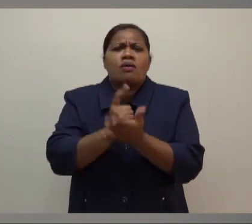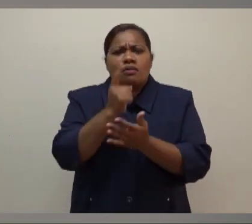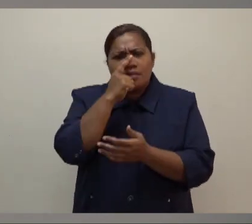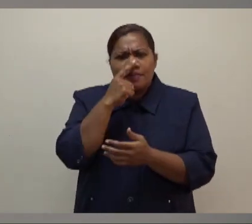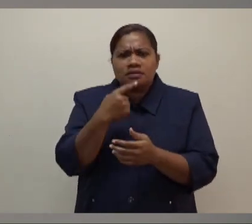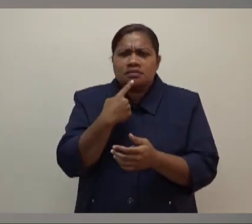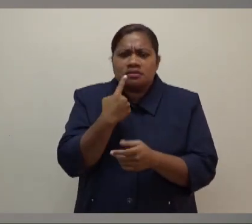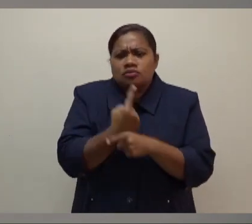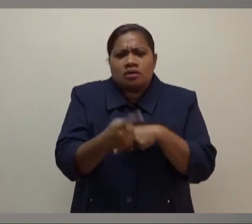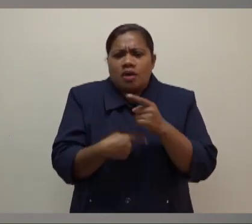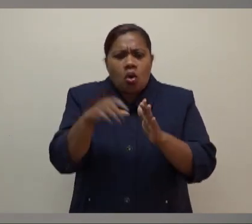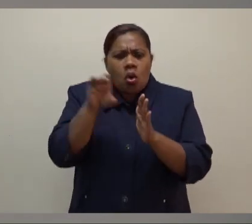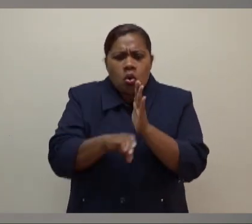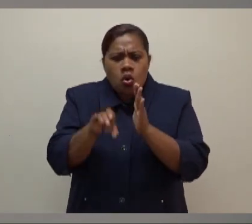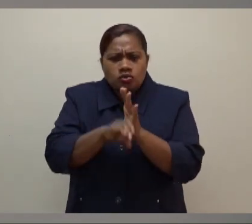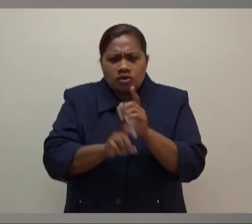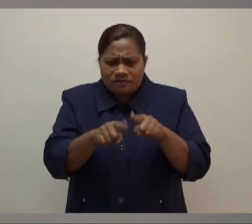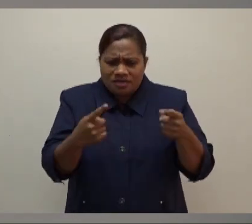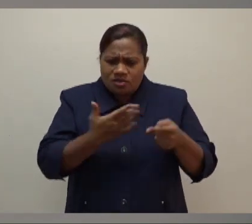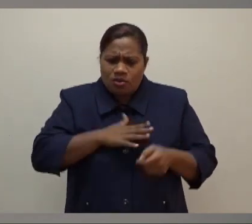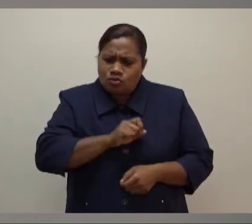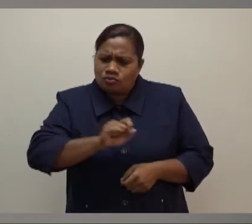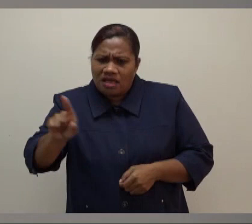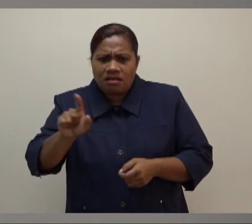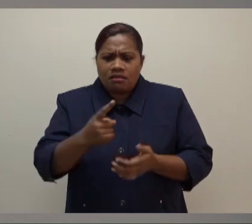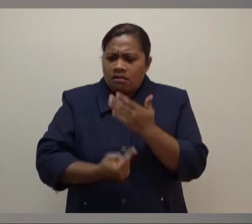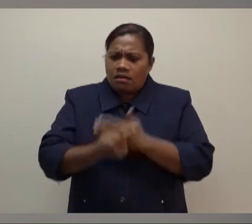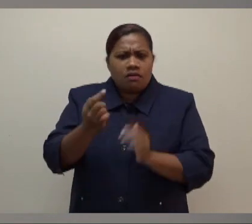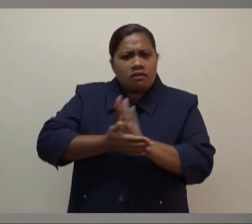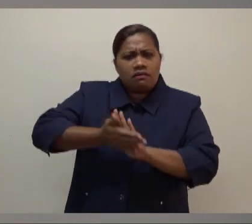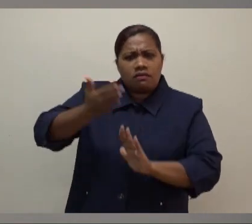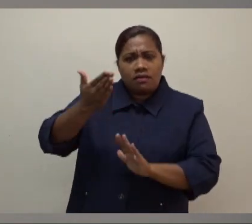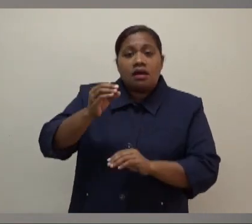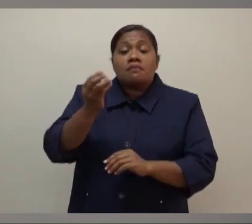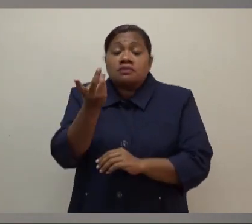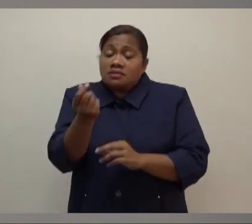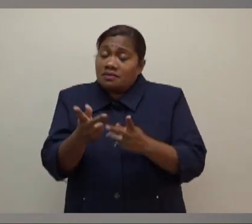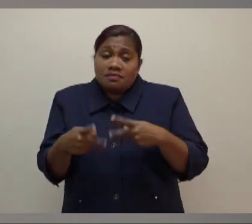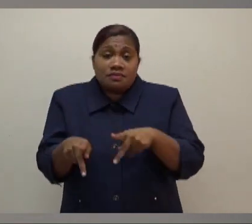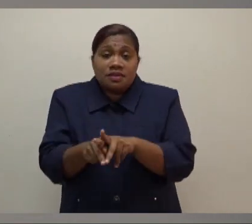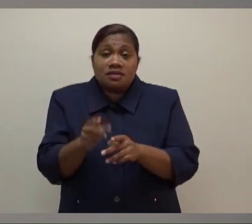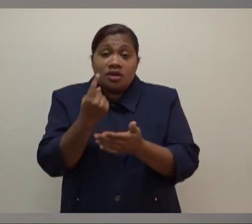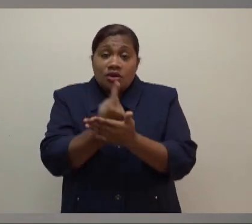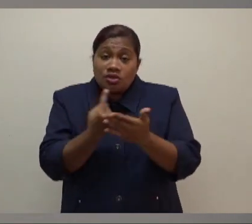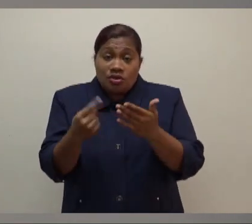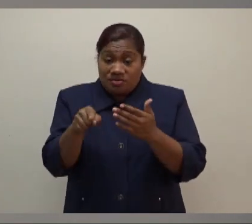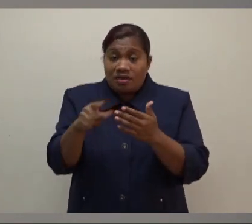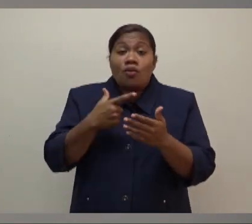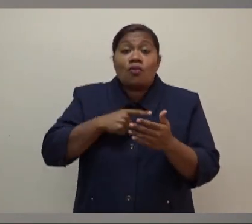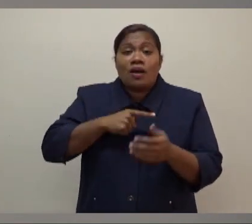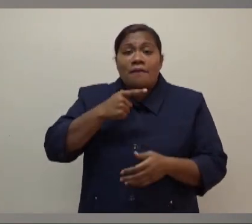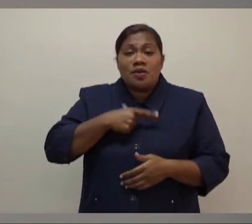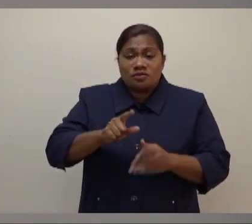of goods going up, the major component of that, in fact, in some cases the only component of that is because the cost of freight has gone up.